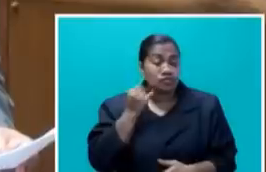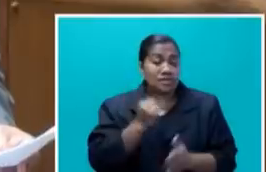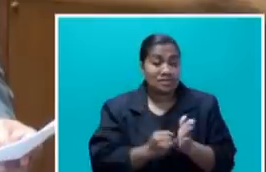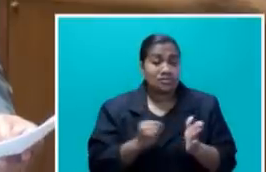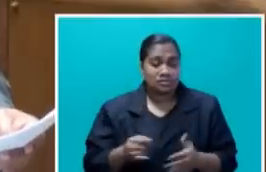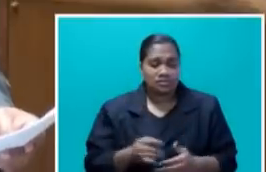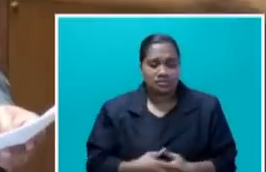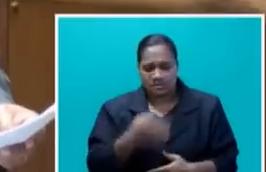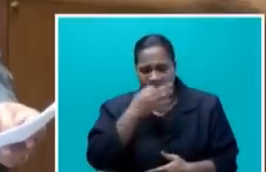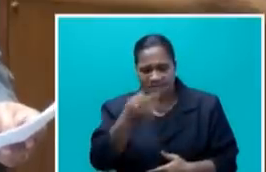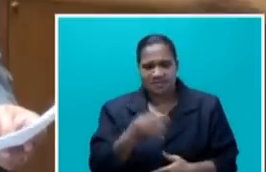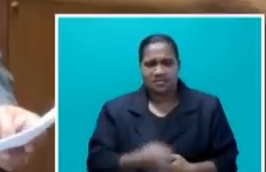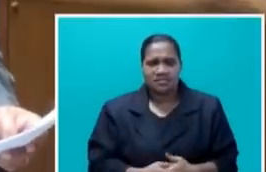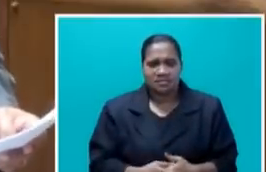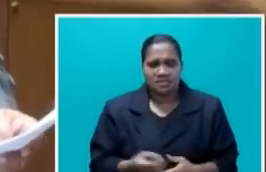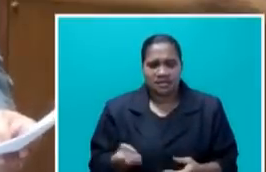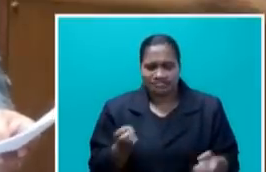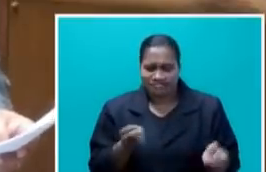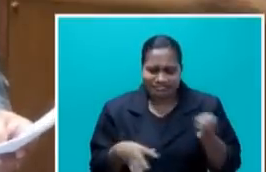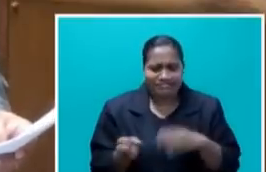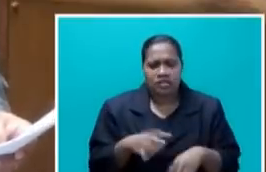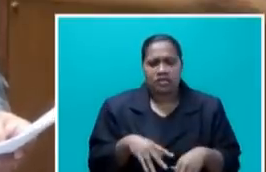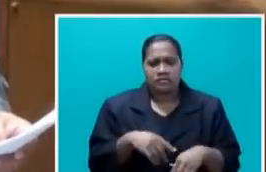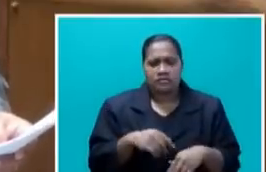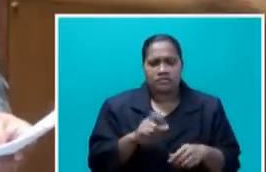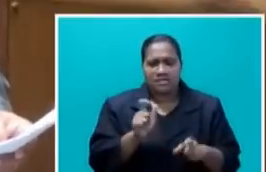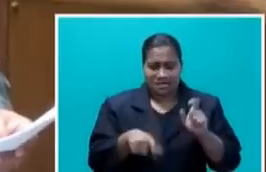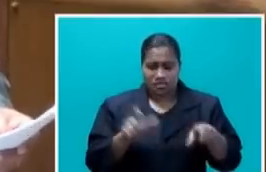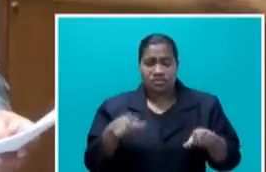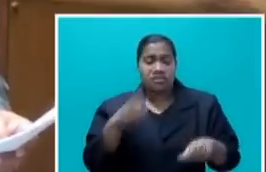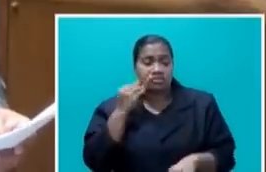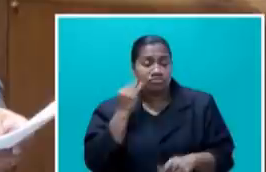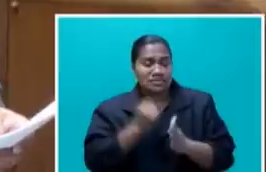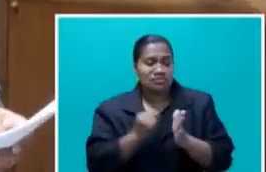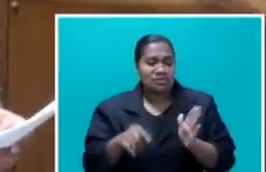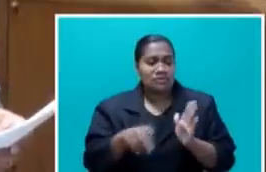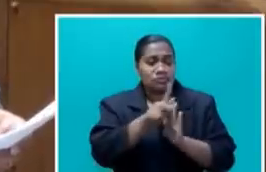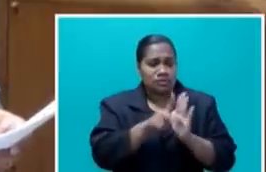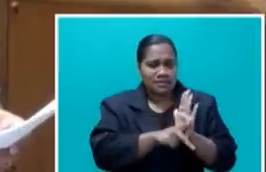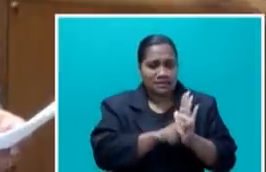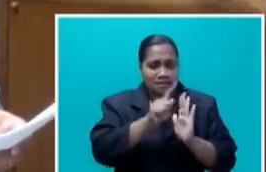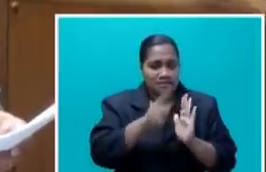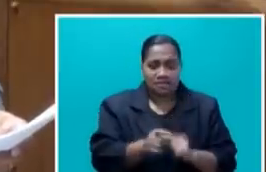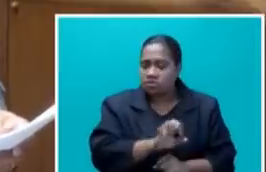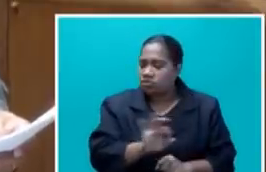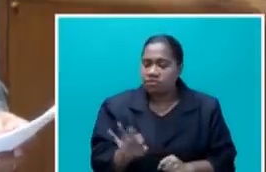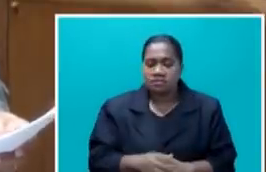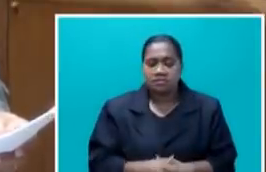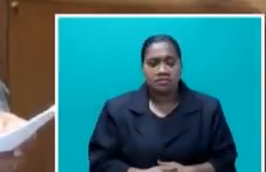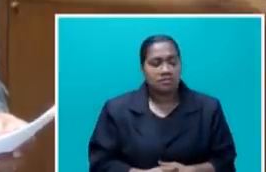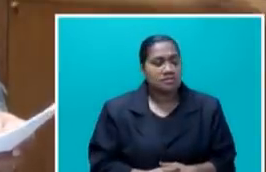inputs from stakeholders on sugar industry policies. Yet, not a single contribution has been made from